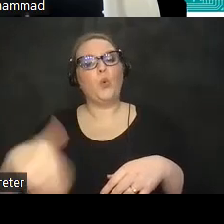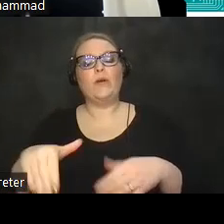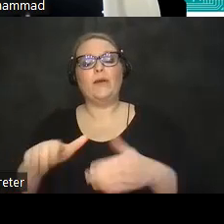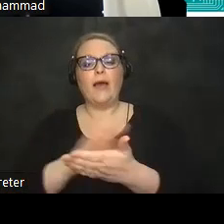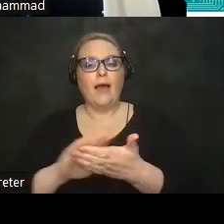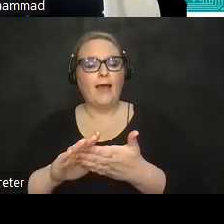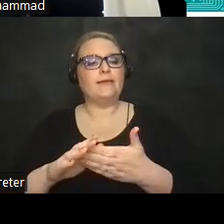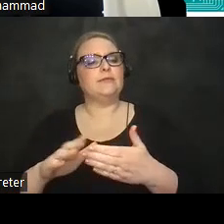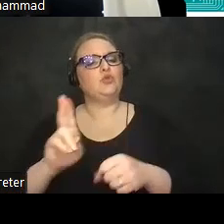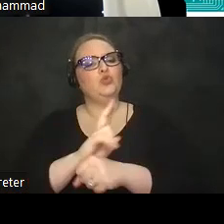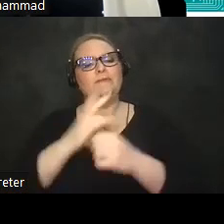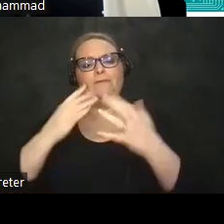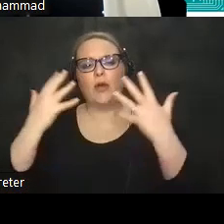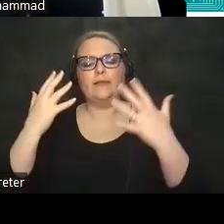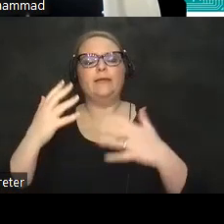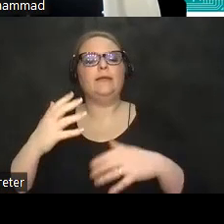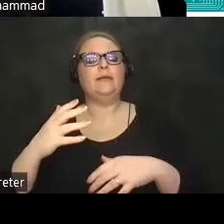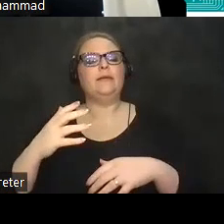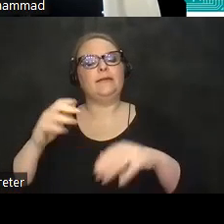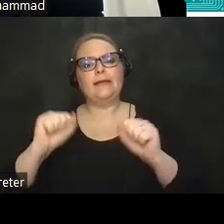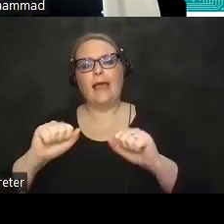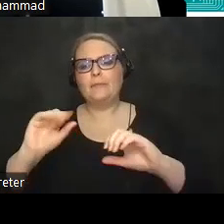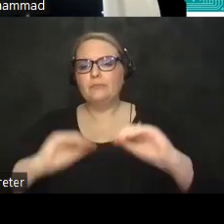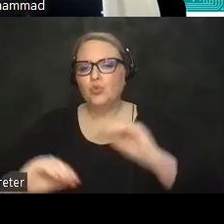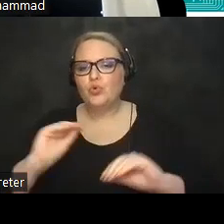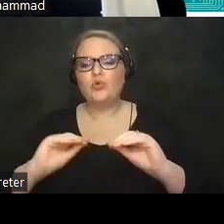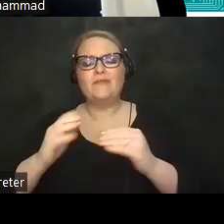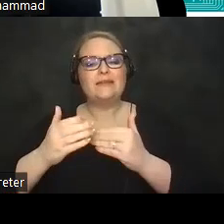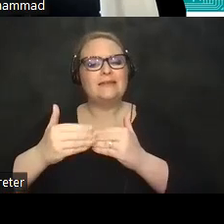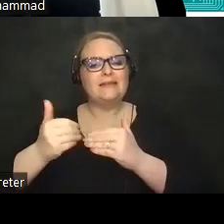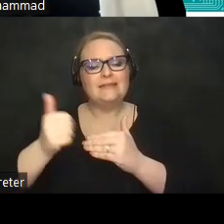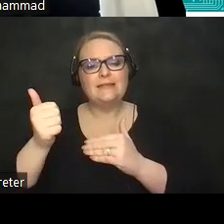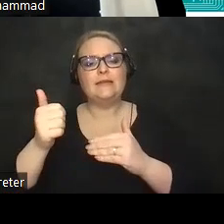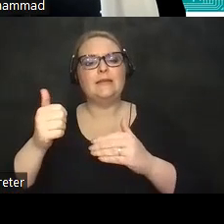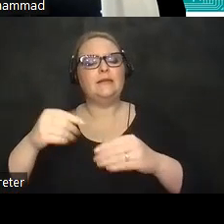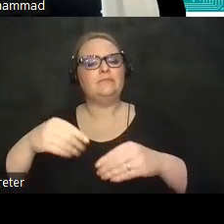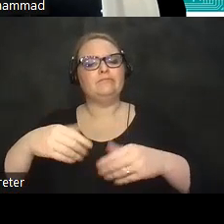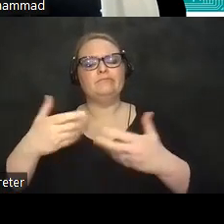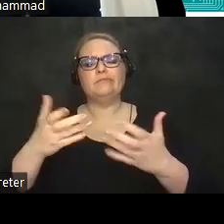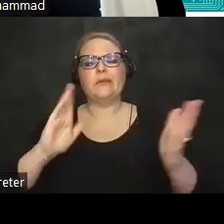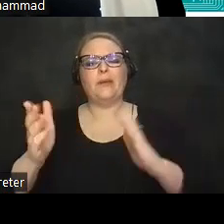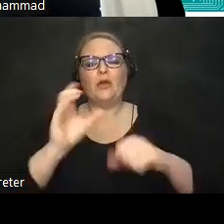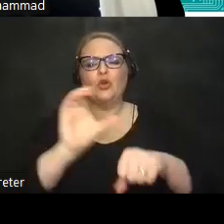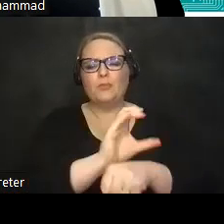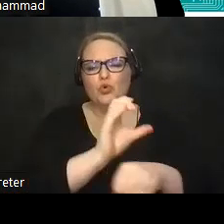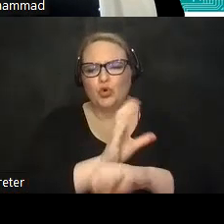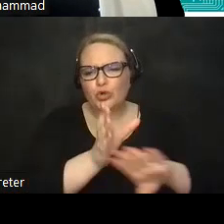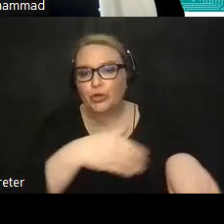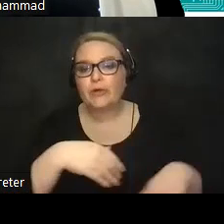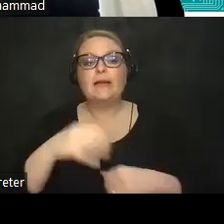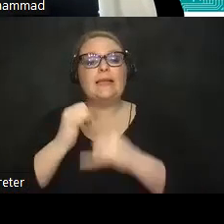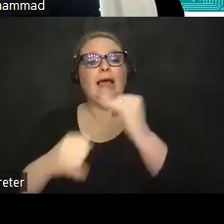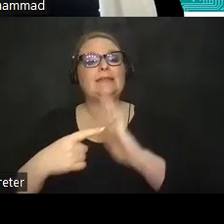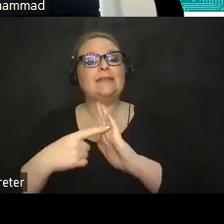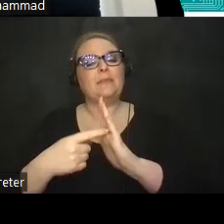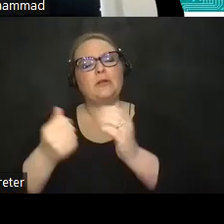device that enables people with a range of mobility limitations to independently operate a computer this is the last example i have here there's